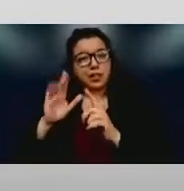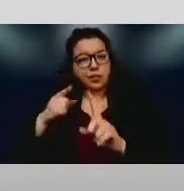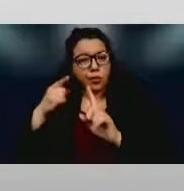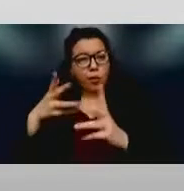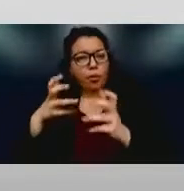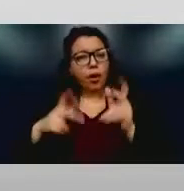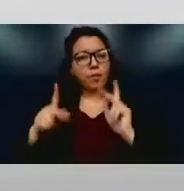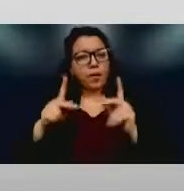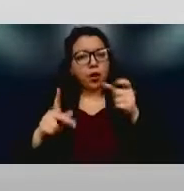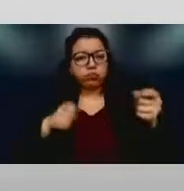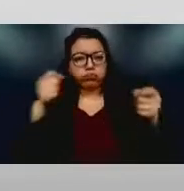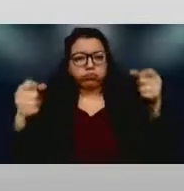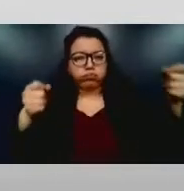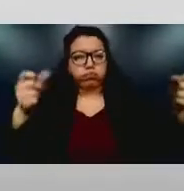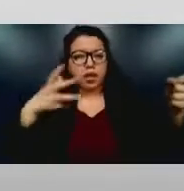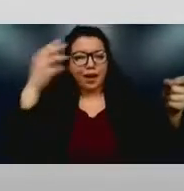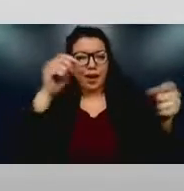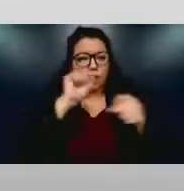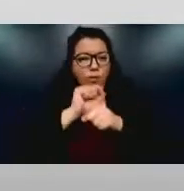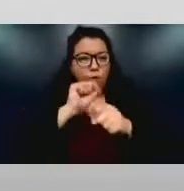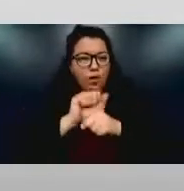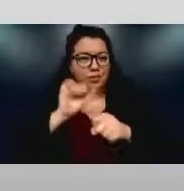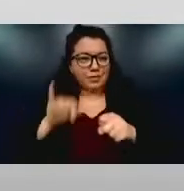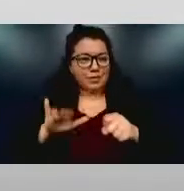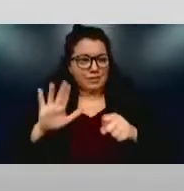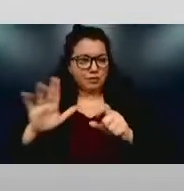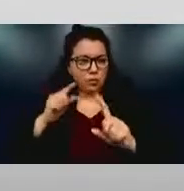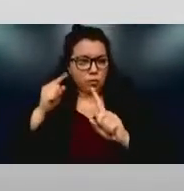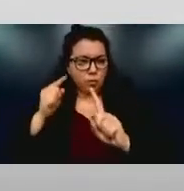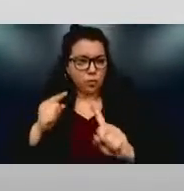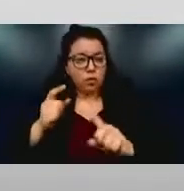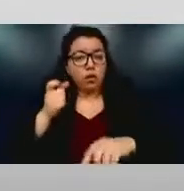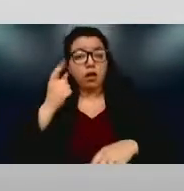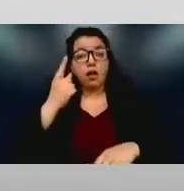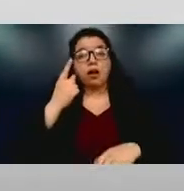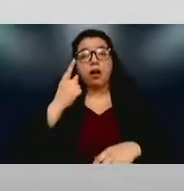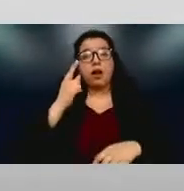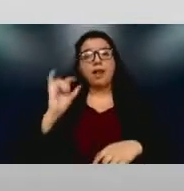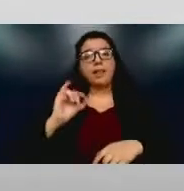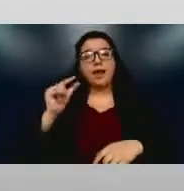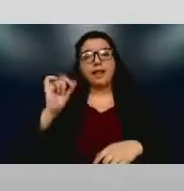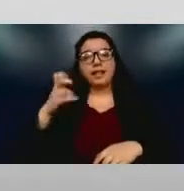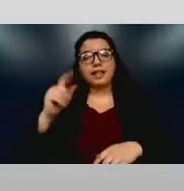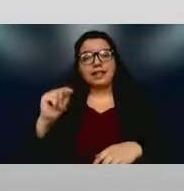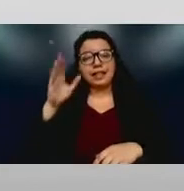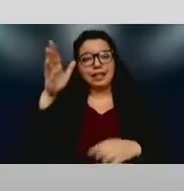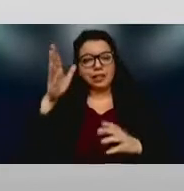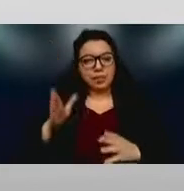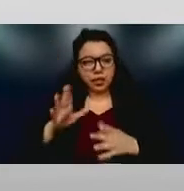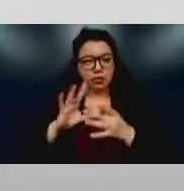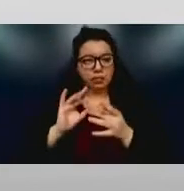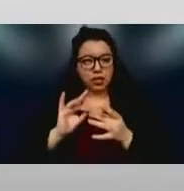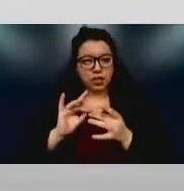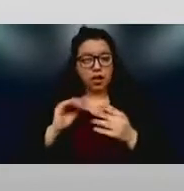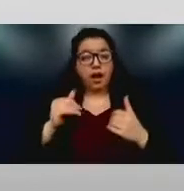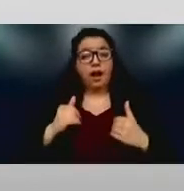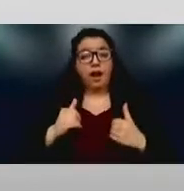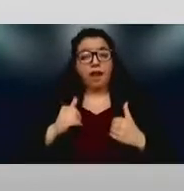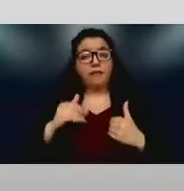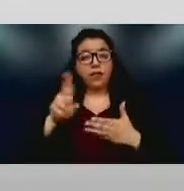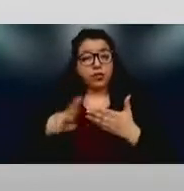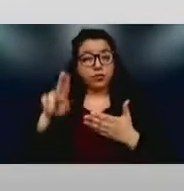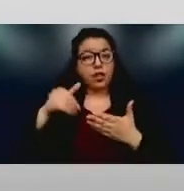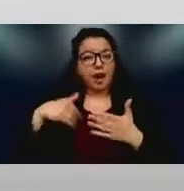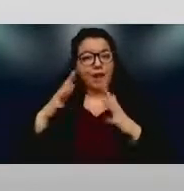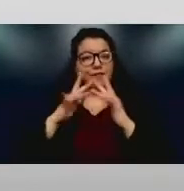uh, and, uh, as our guest speaker mentioned, uh, there's a diversity, uh, office.